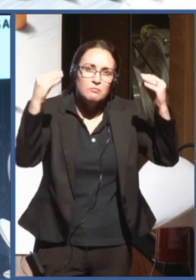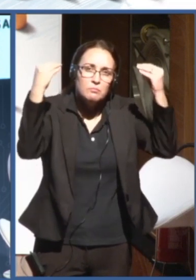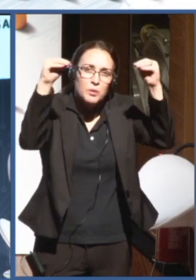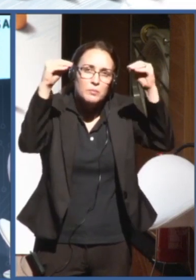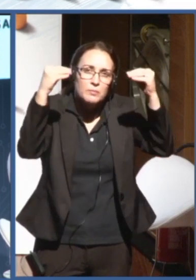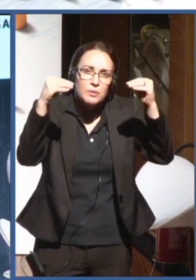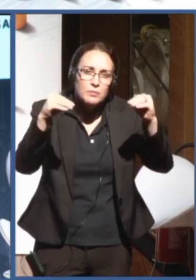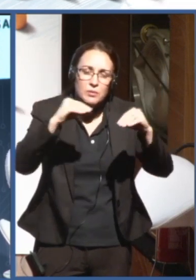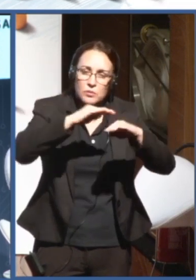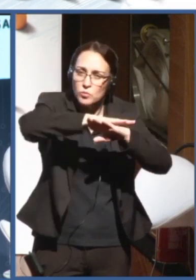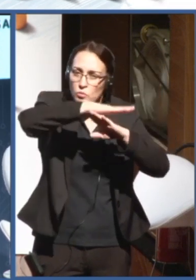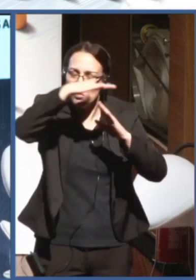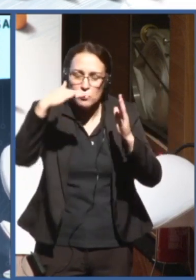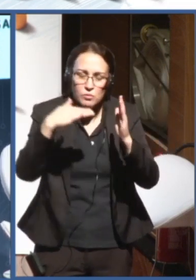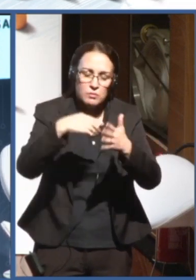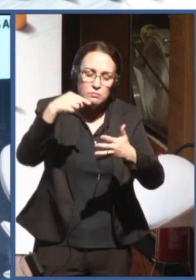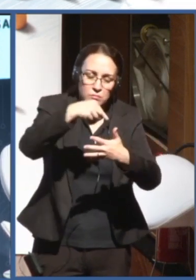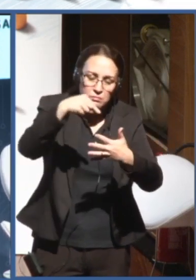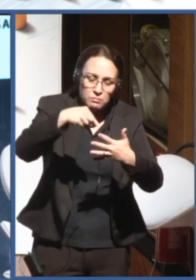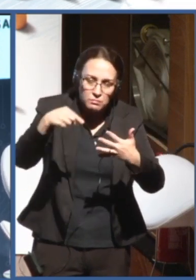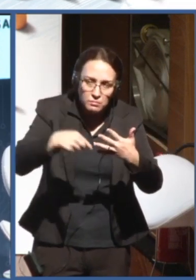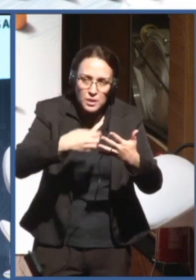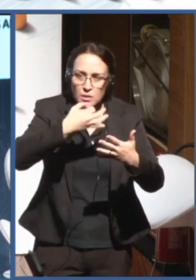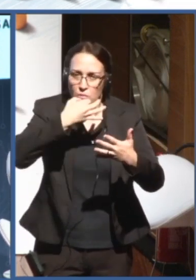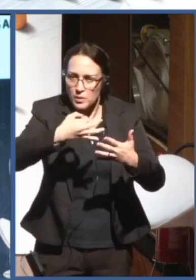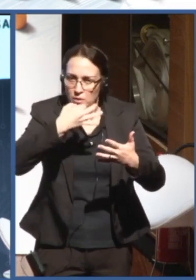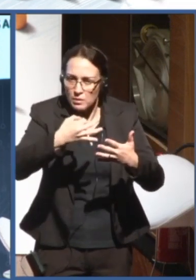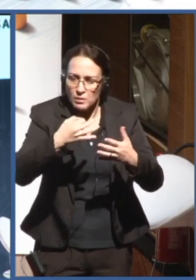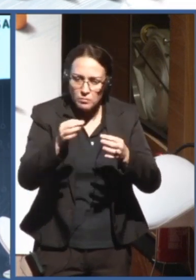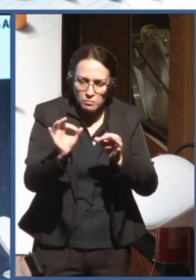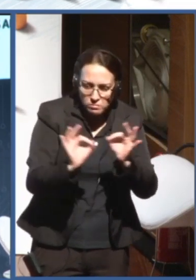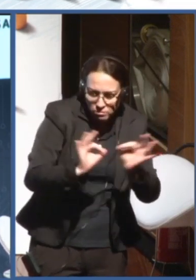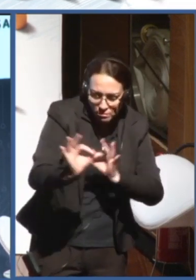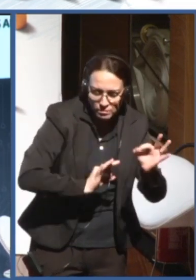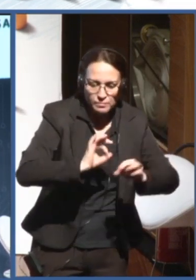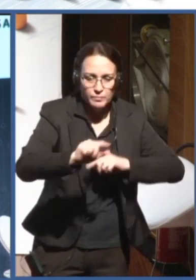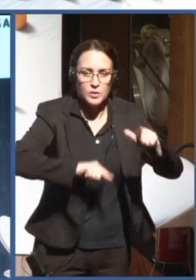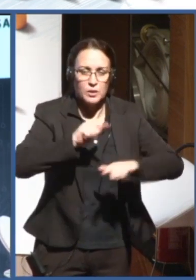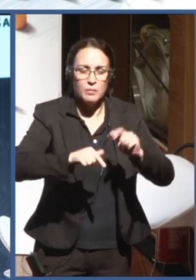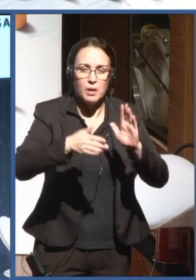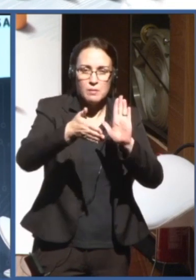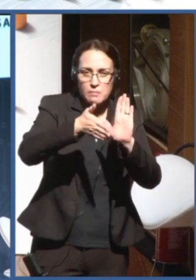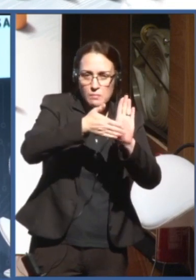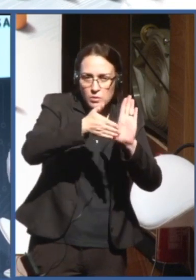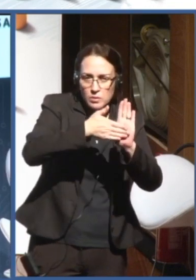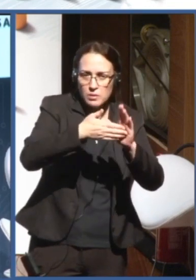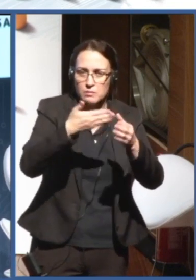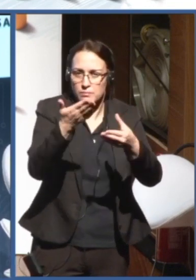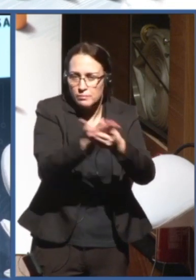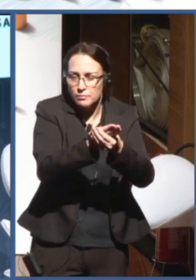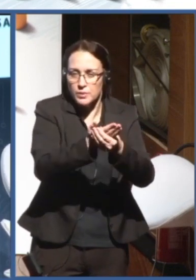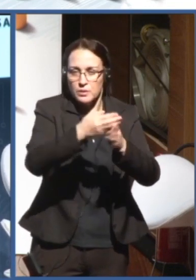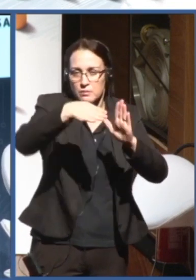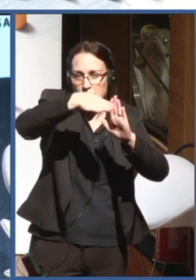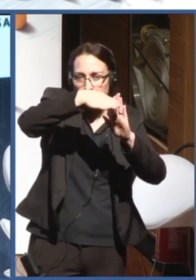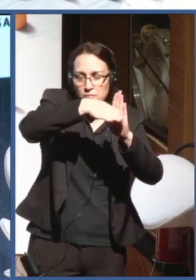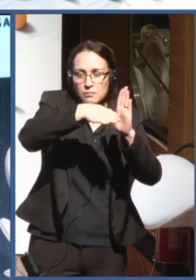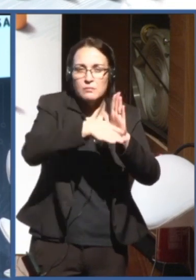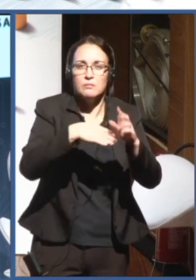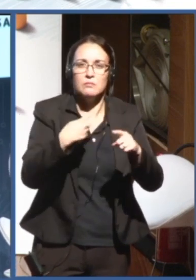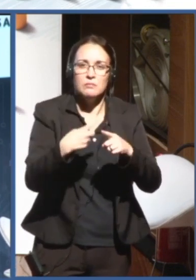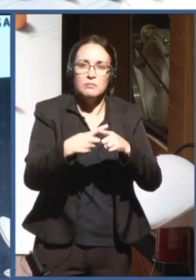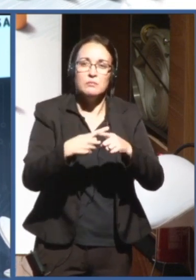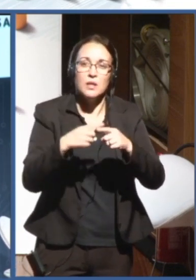operation. The substantive and the processes standards, they apply to companies in their capacity